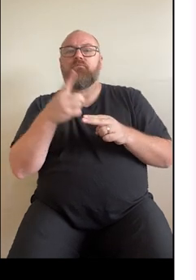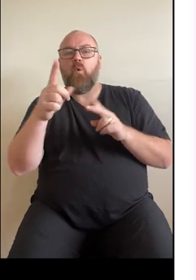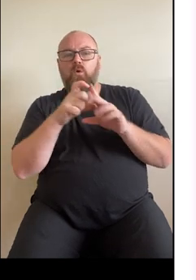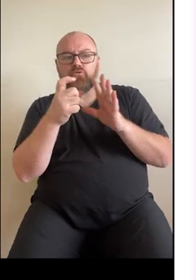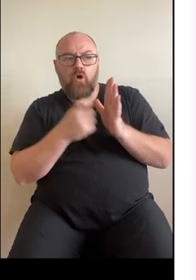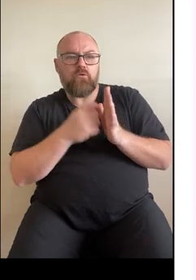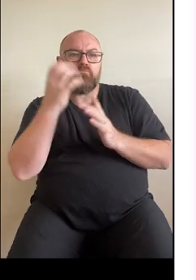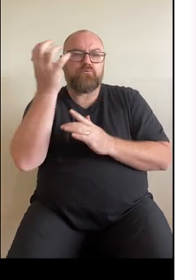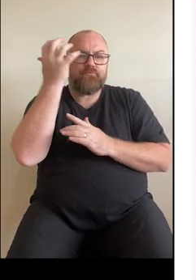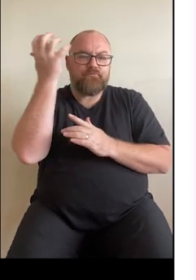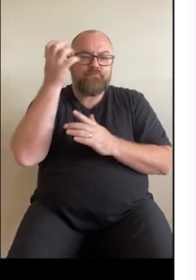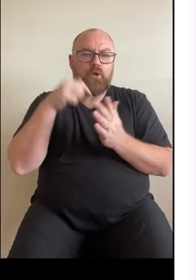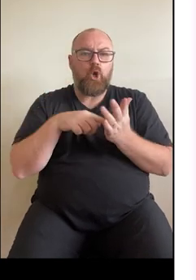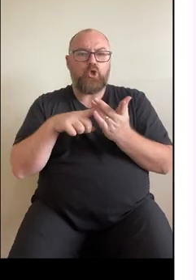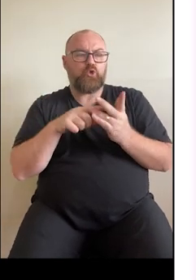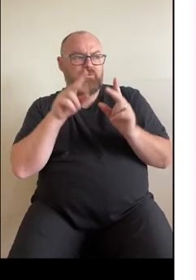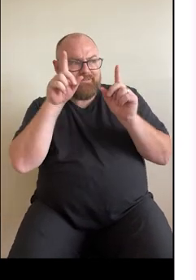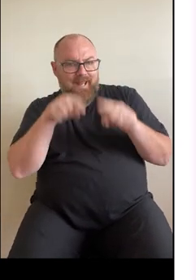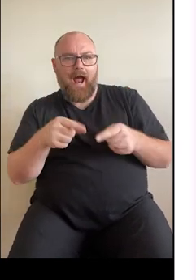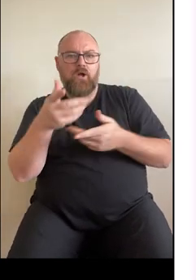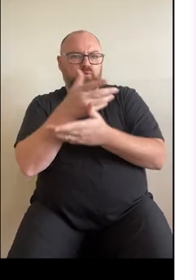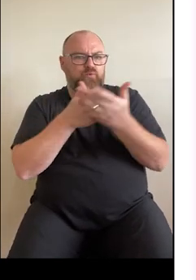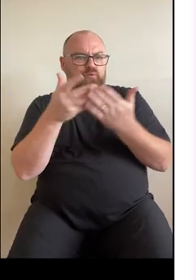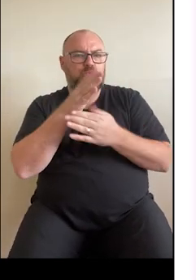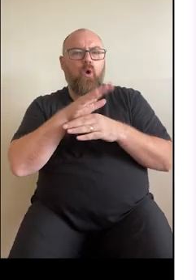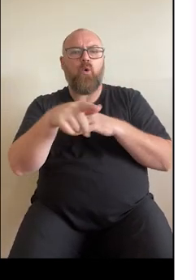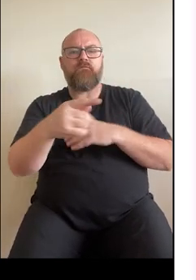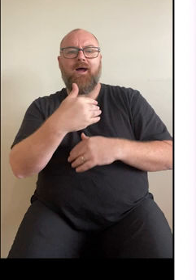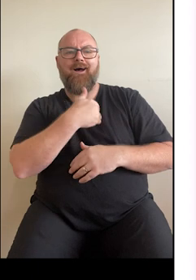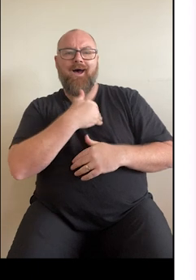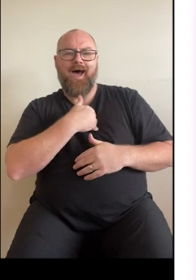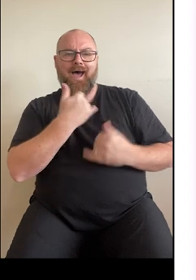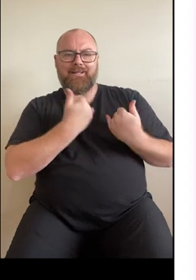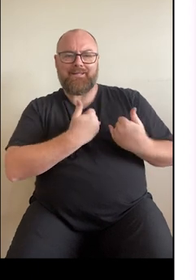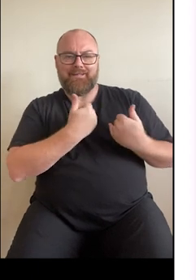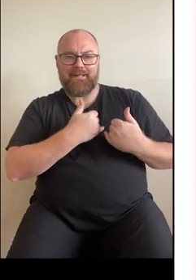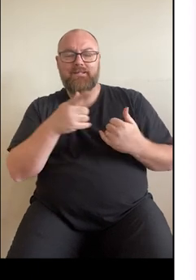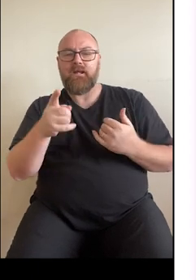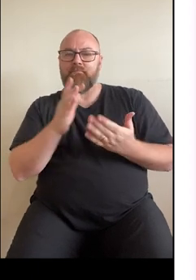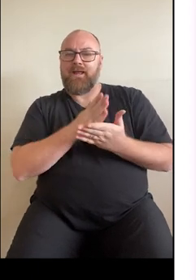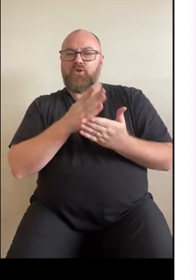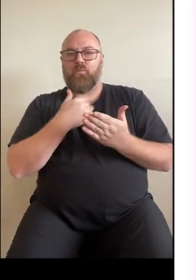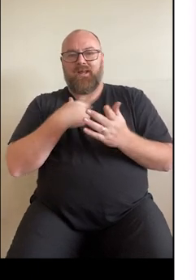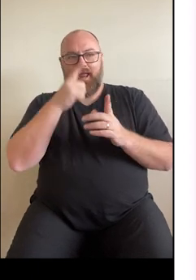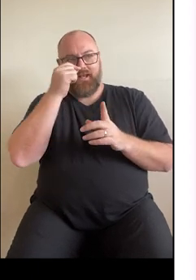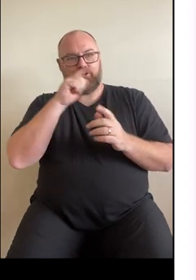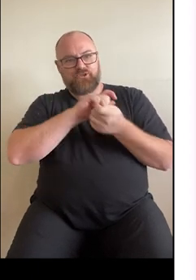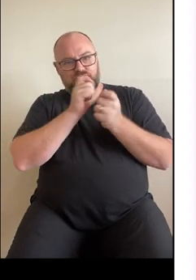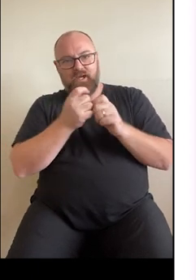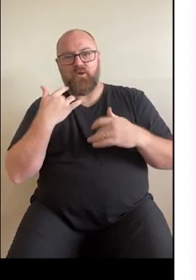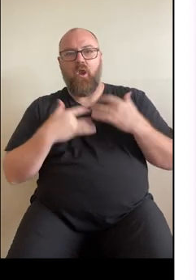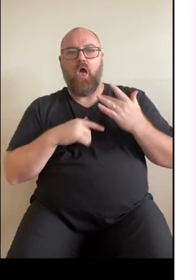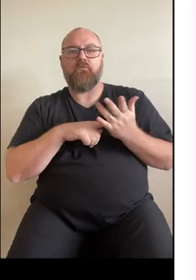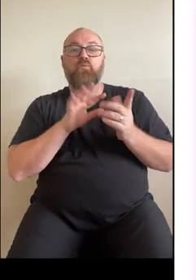and the Australian public to start a conversation about heart disease and take positive steps to improve their heart health.